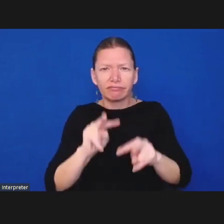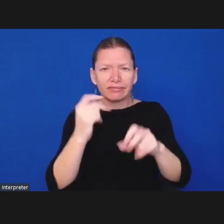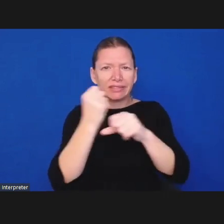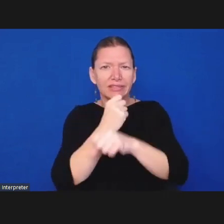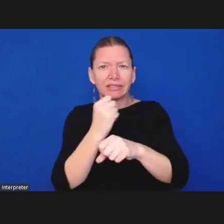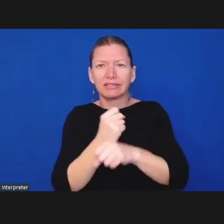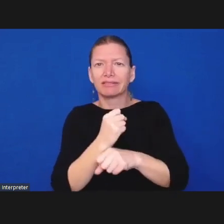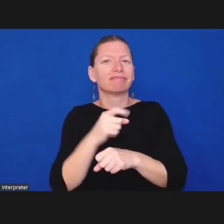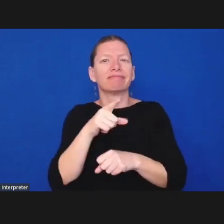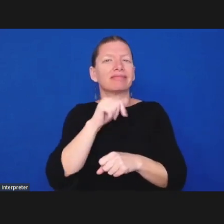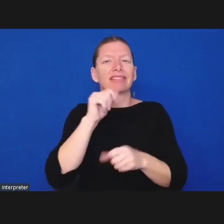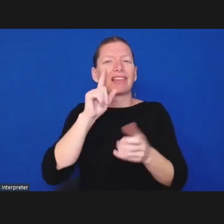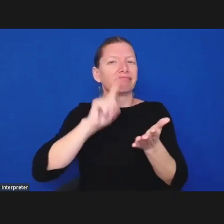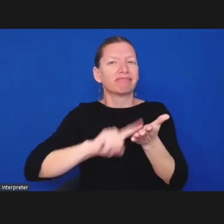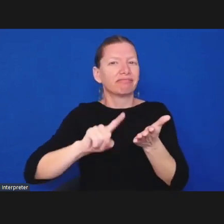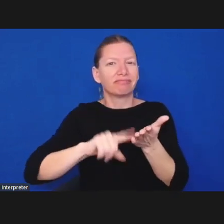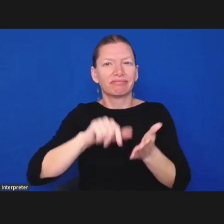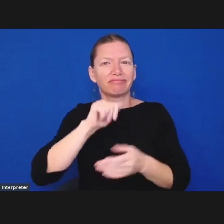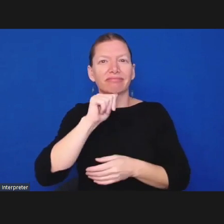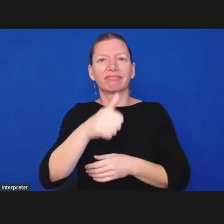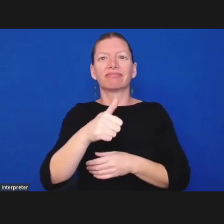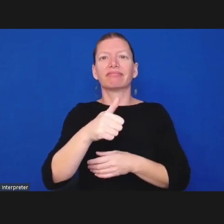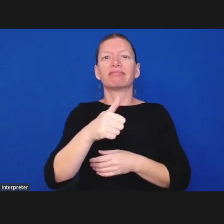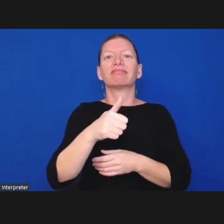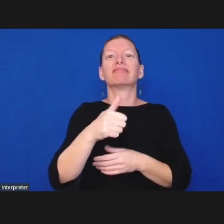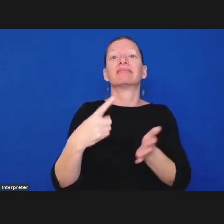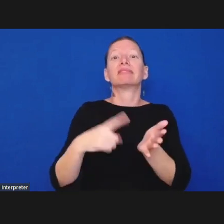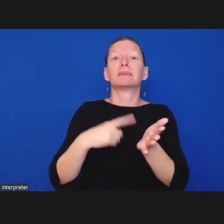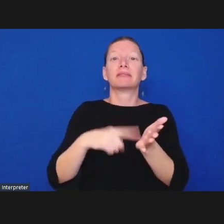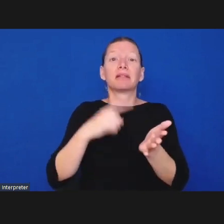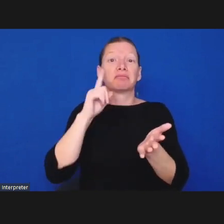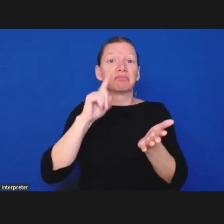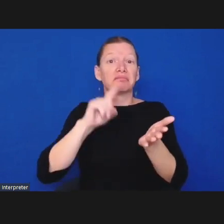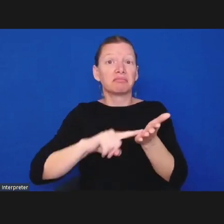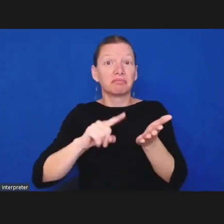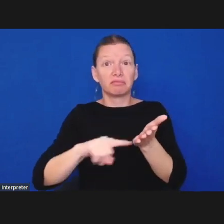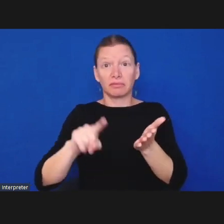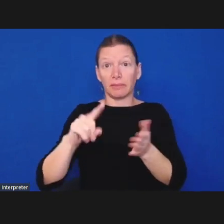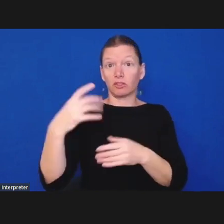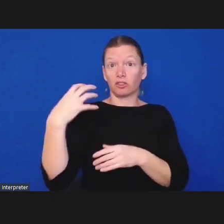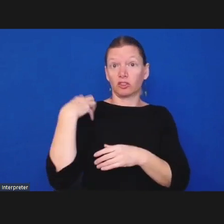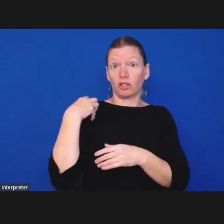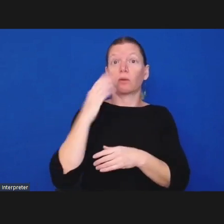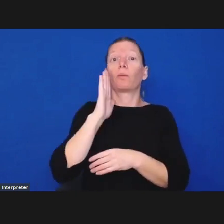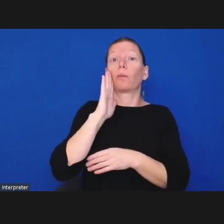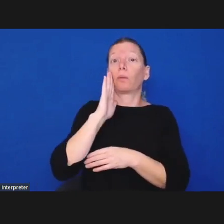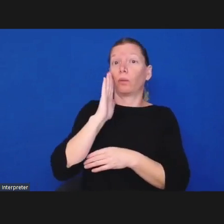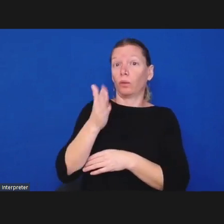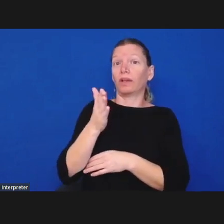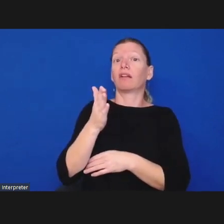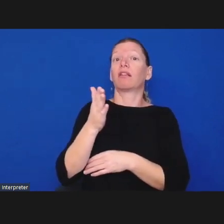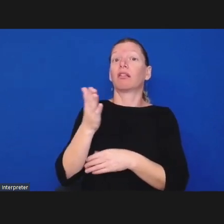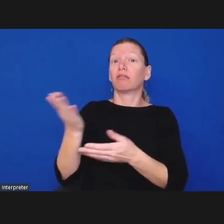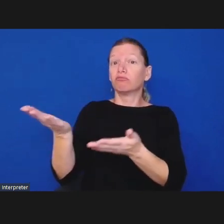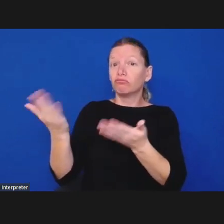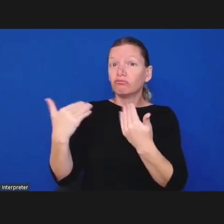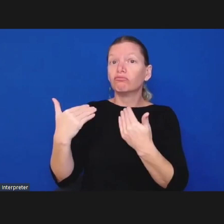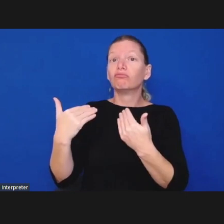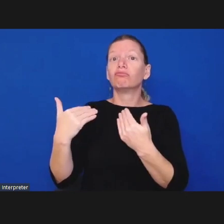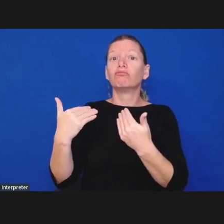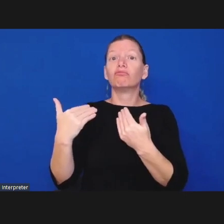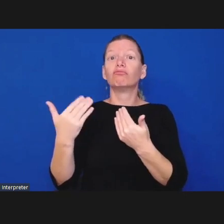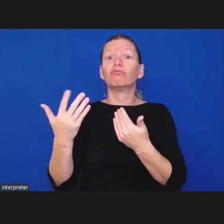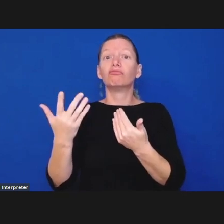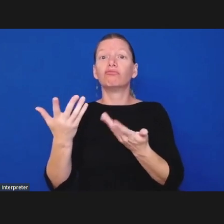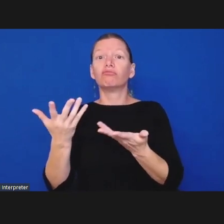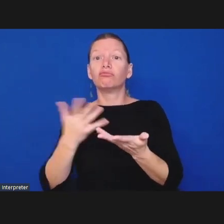general that do take individual complaints and have a process for either investigating or reviewing investigations by